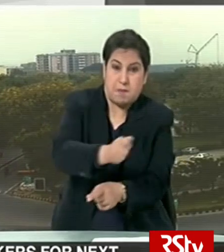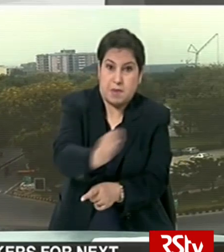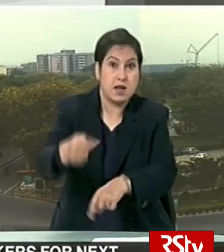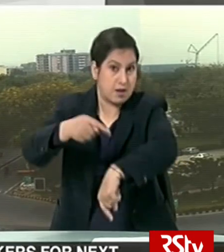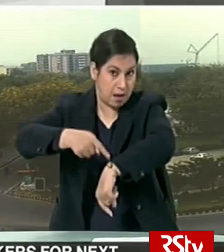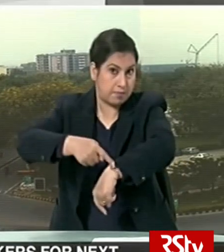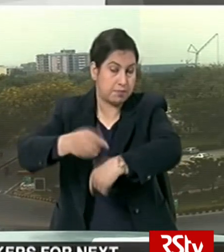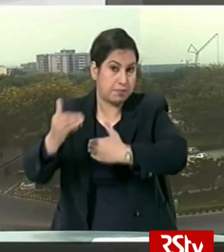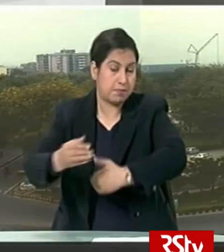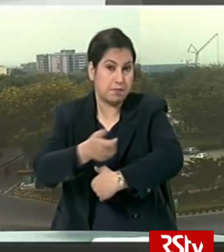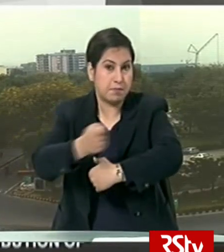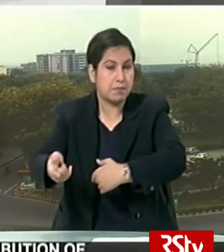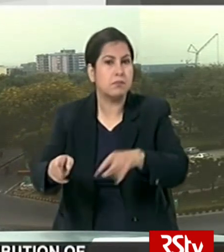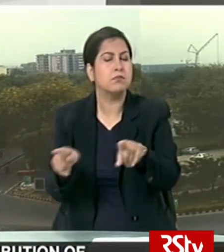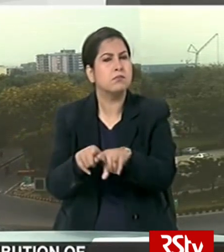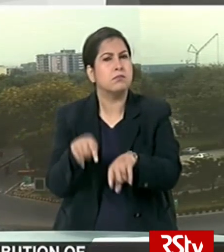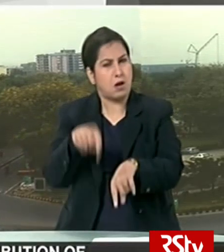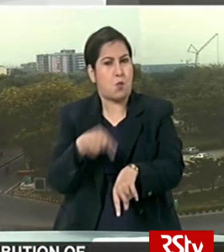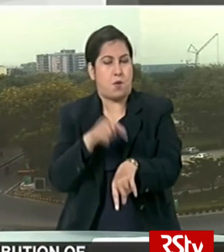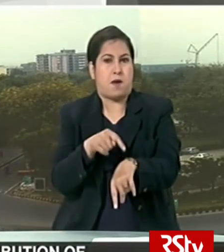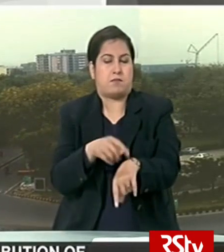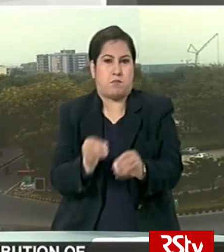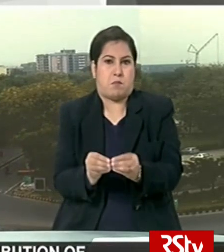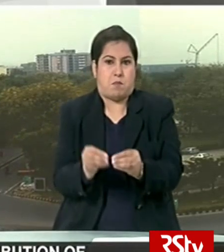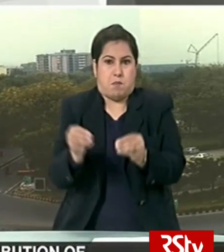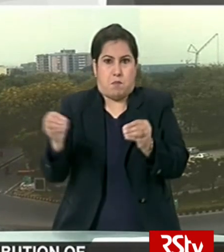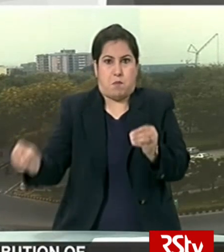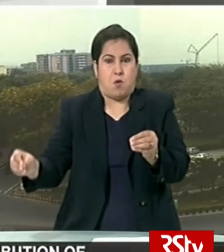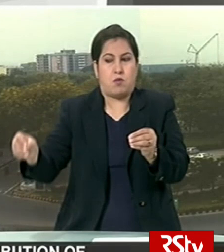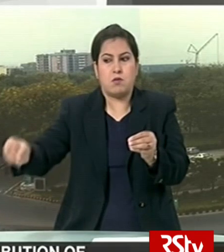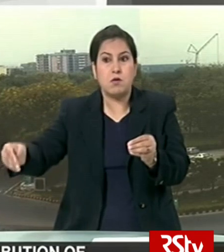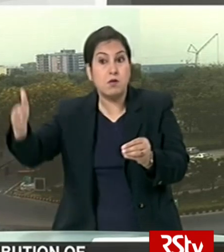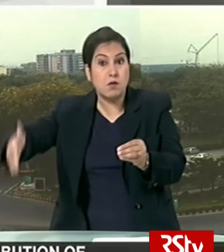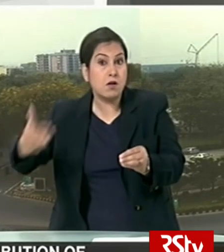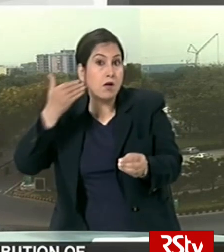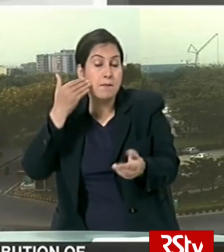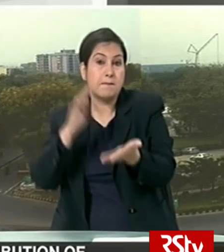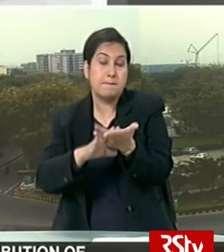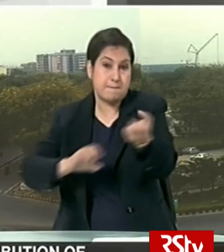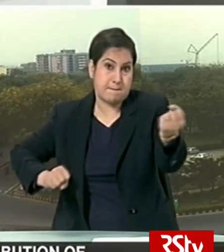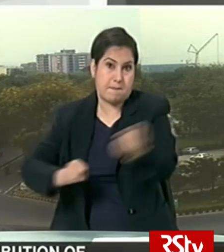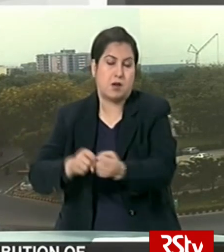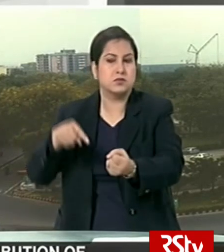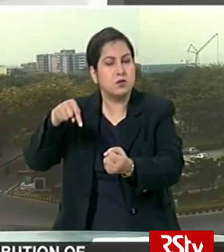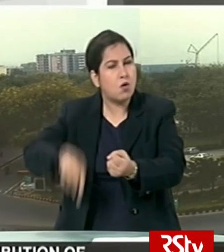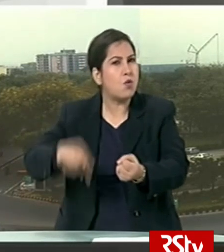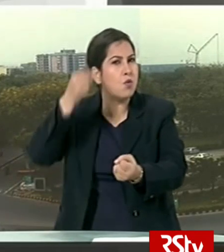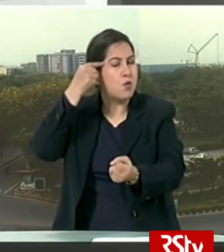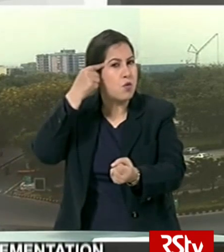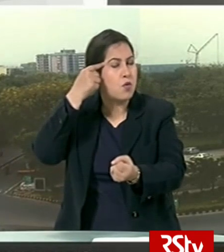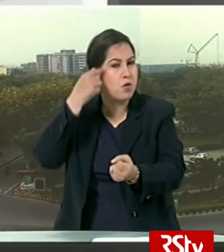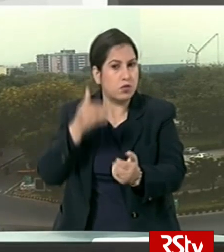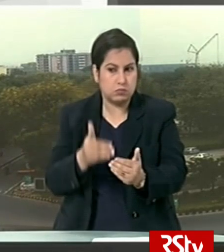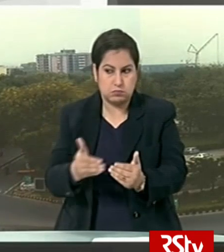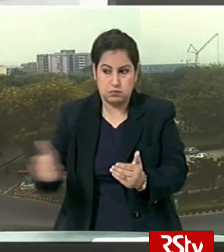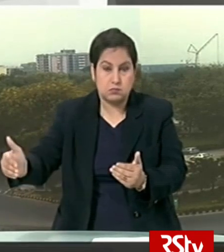time was extended till march now we are extending it up to